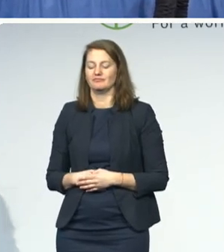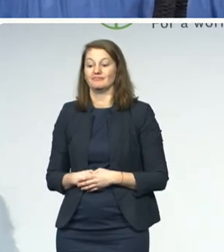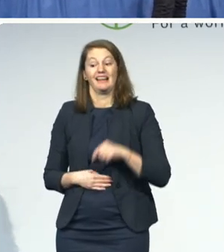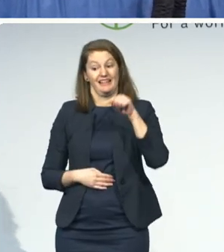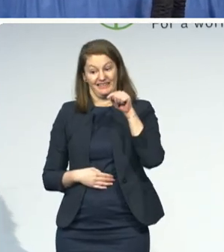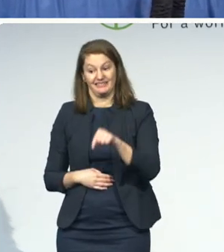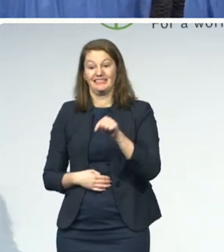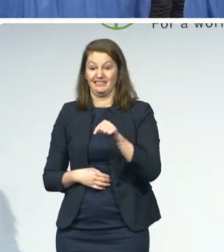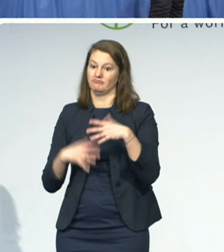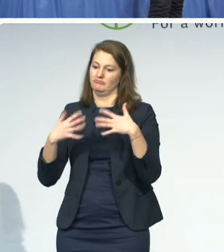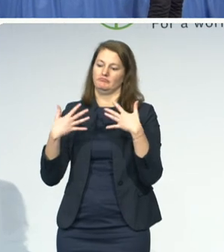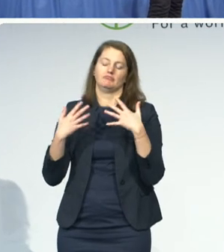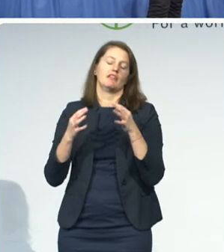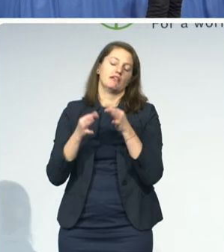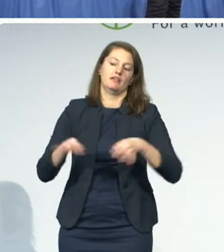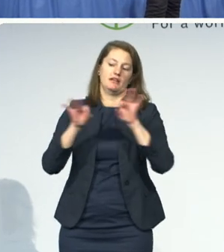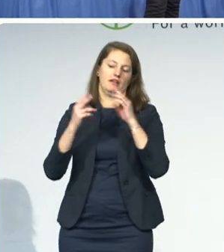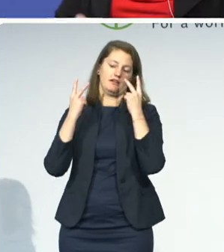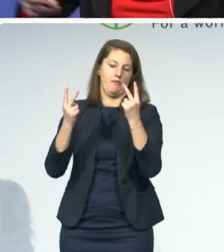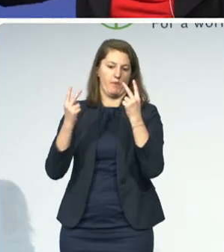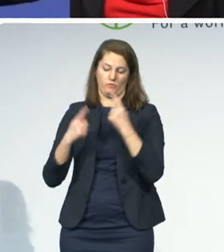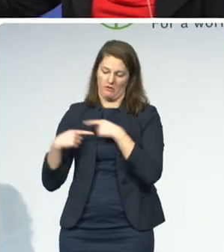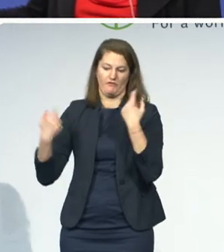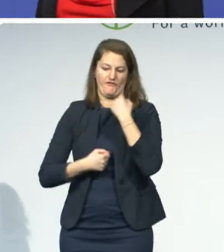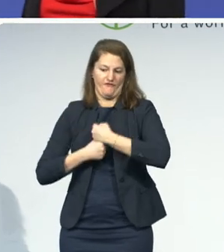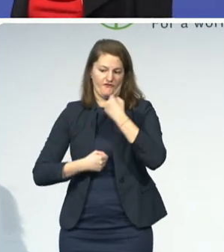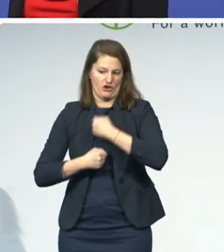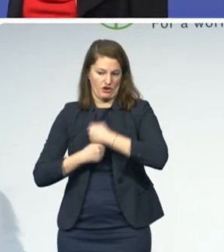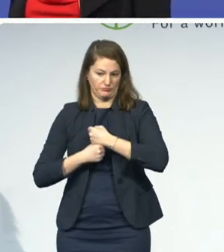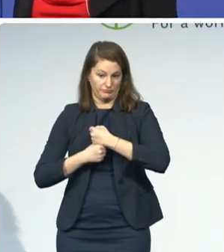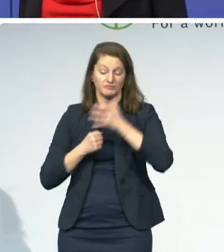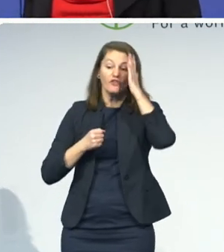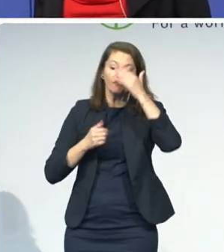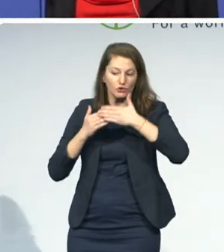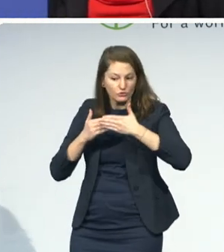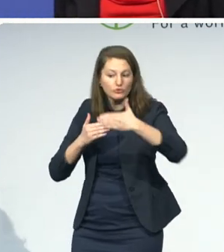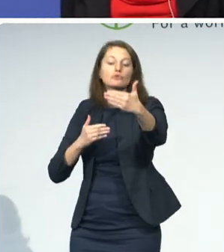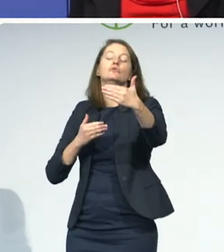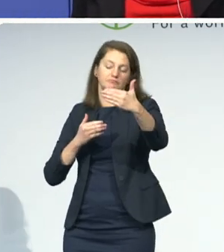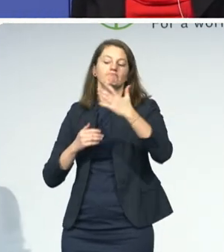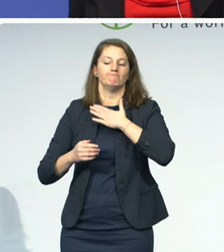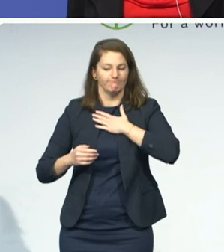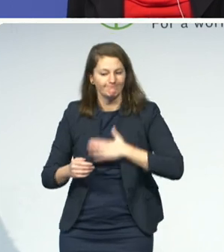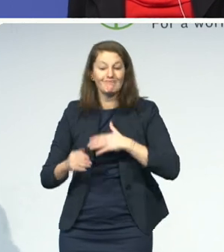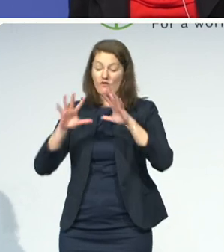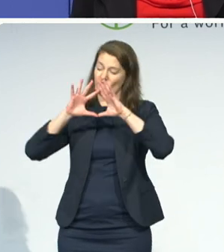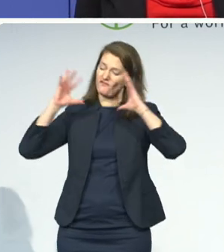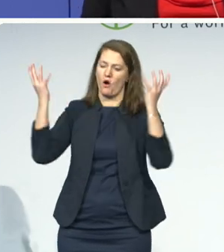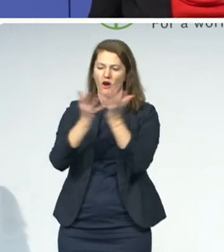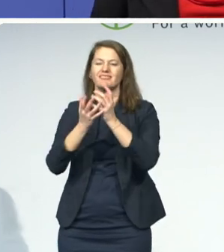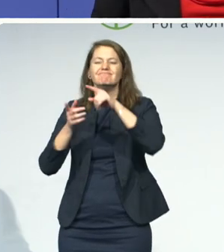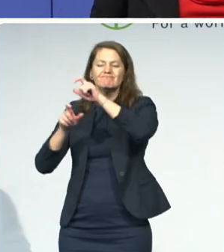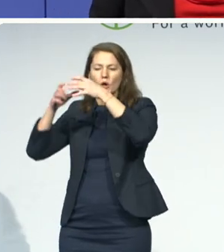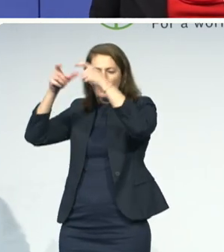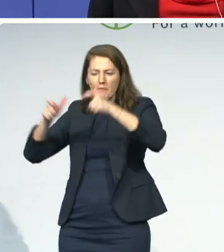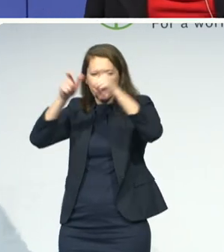picking up, and it will take some time to get all the publishers going around the world, but it's a movement that we're really working hard on.